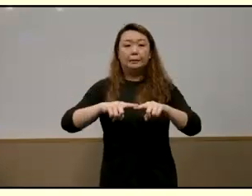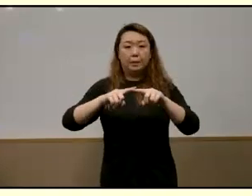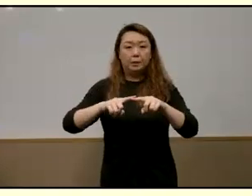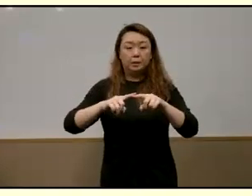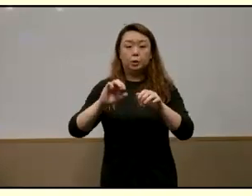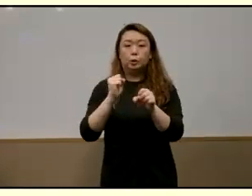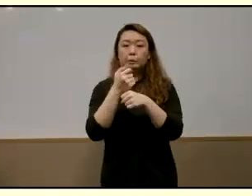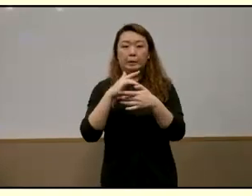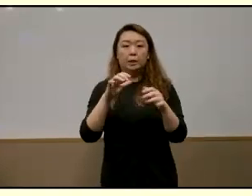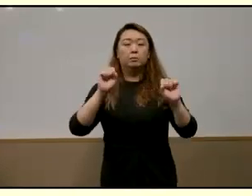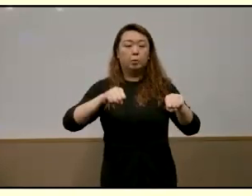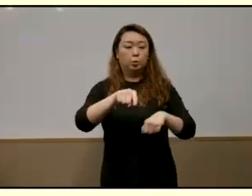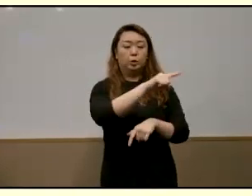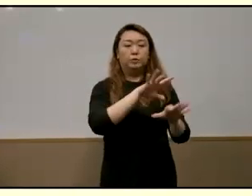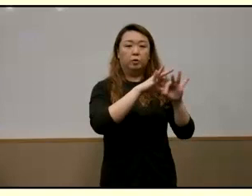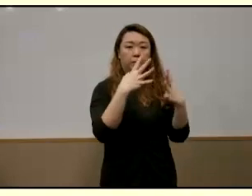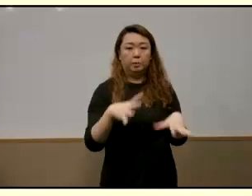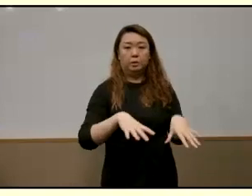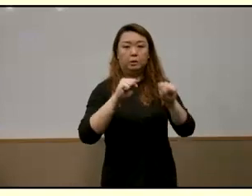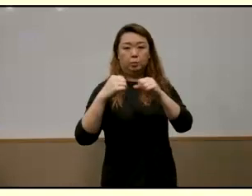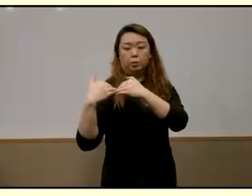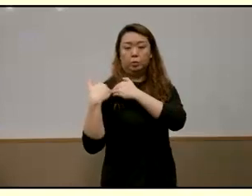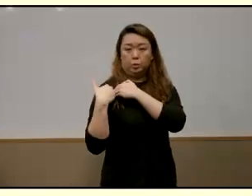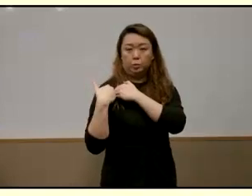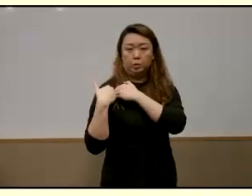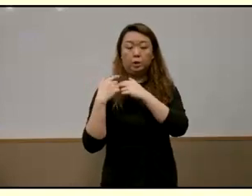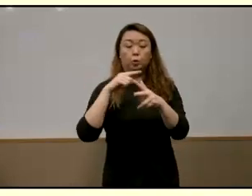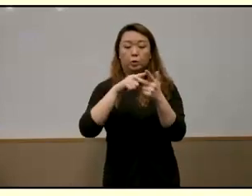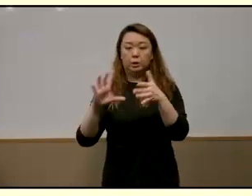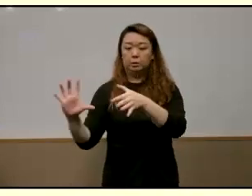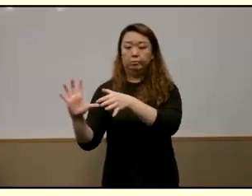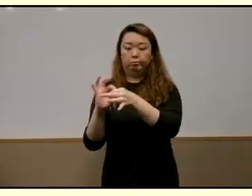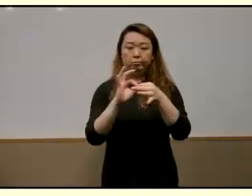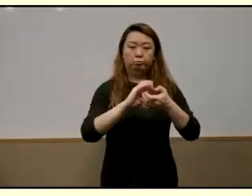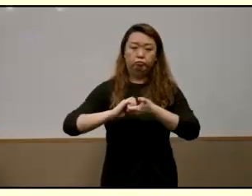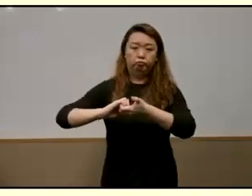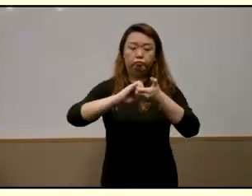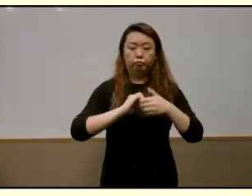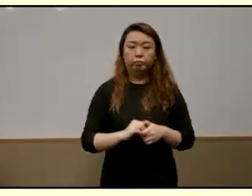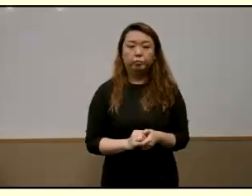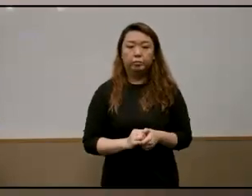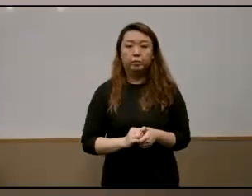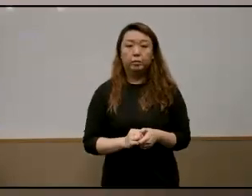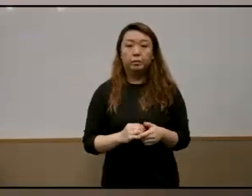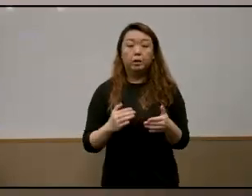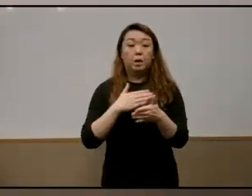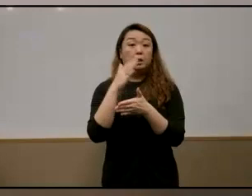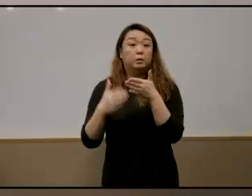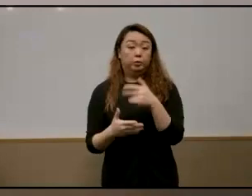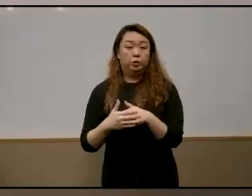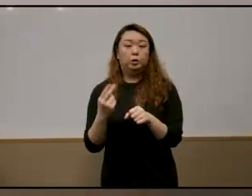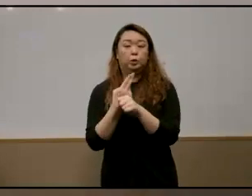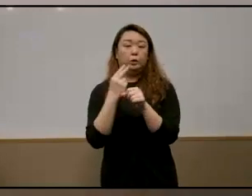plausible and the necessary interconnectedness as part of the human condition so to conclude a story